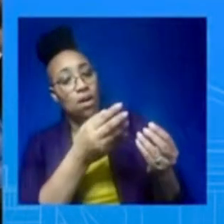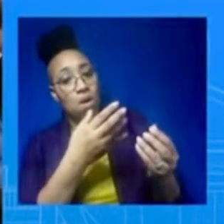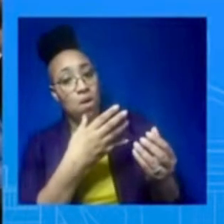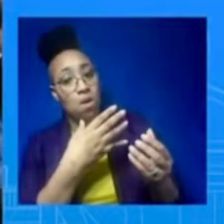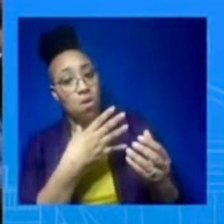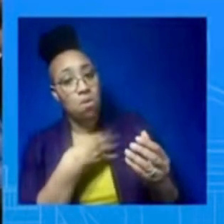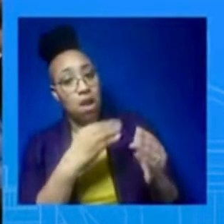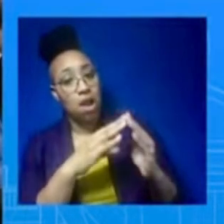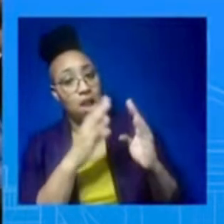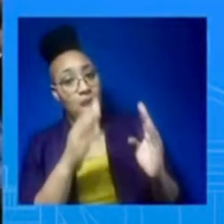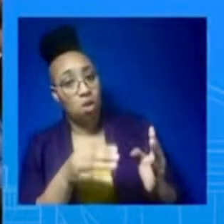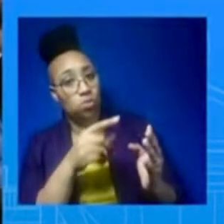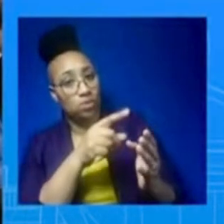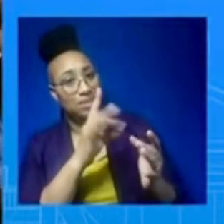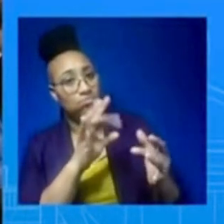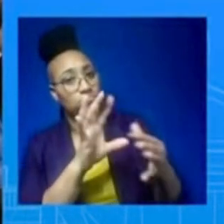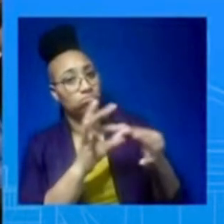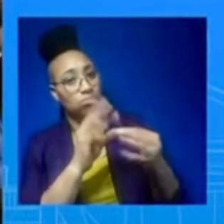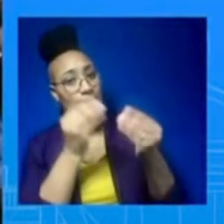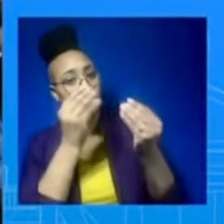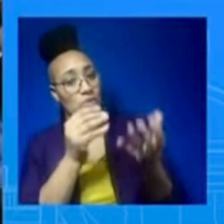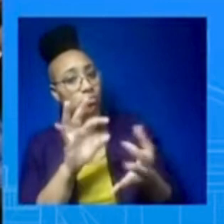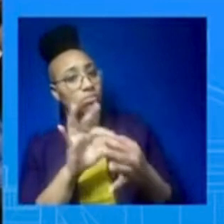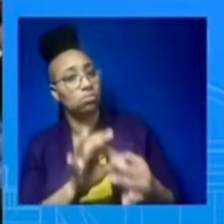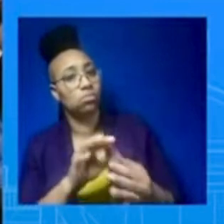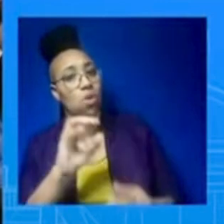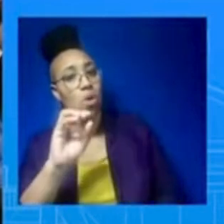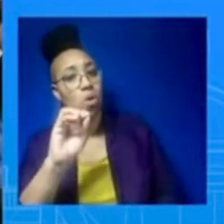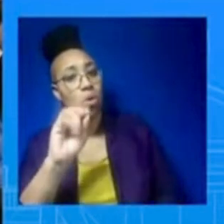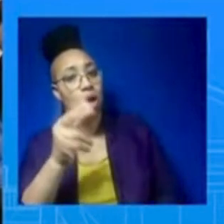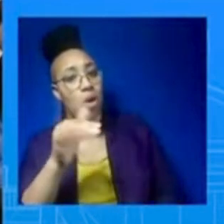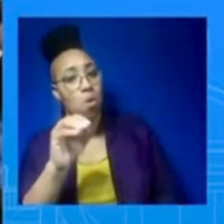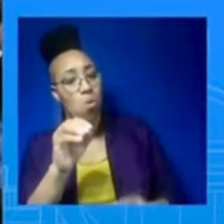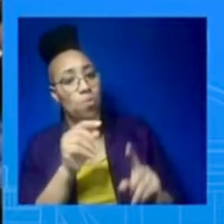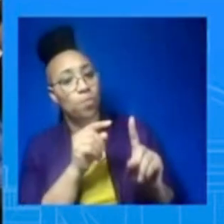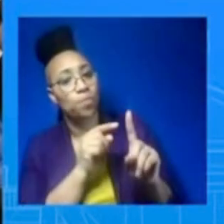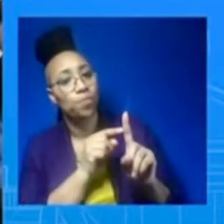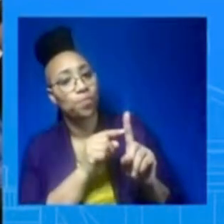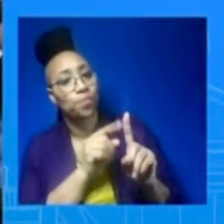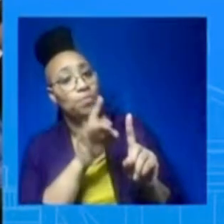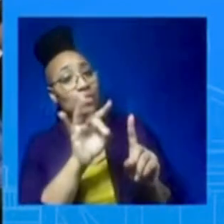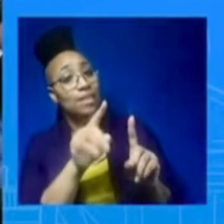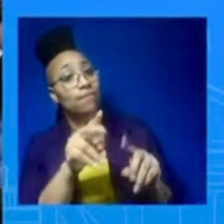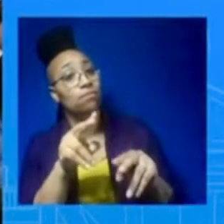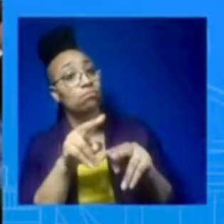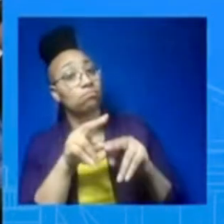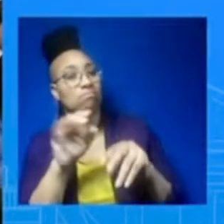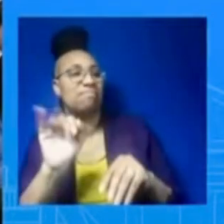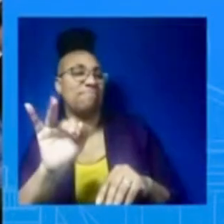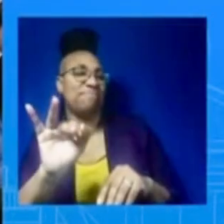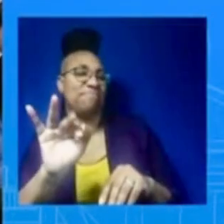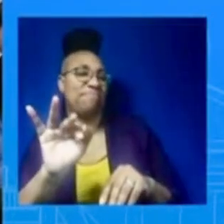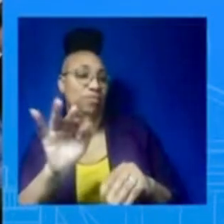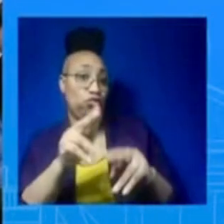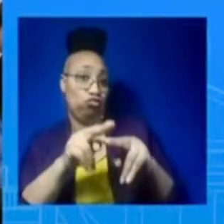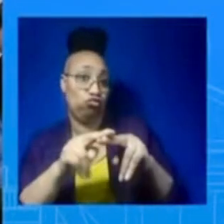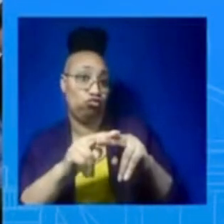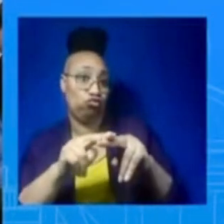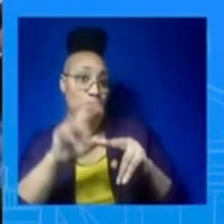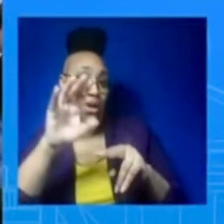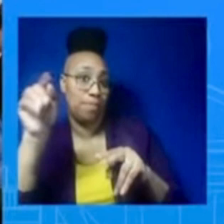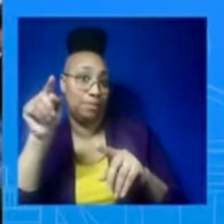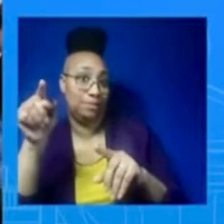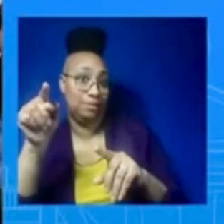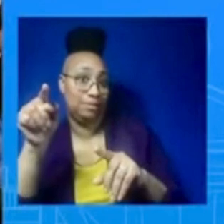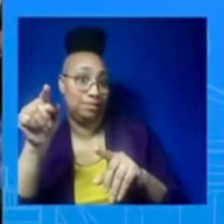is that if Norfolk Southern backed off the commitment to pay for cleanup, then the administration would be prepared to